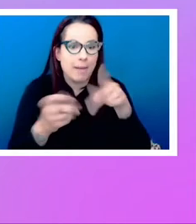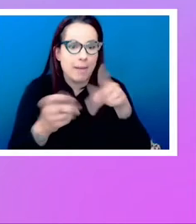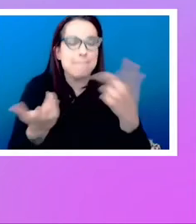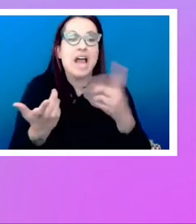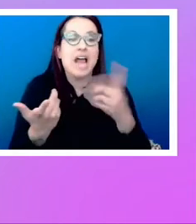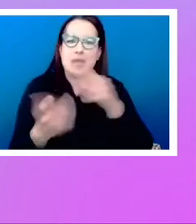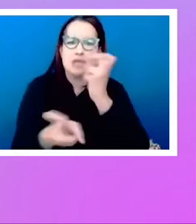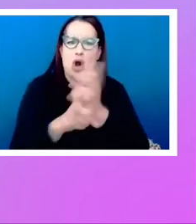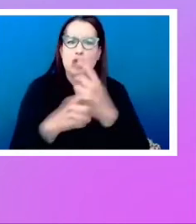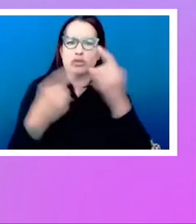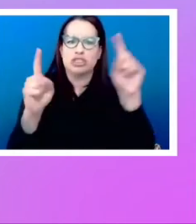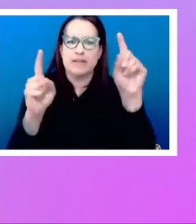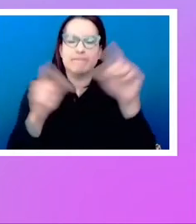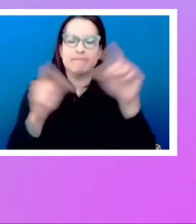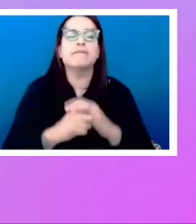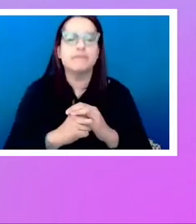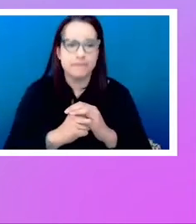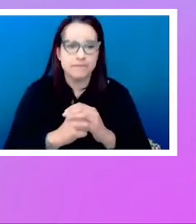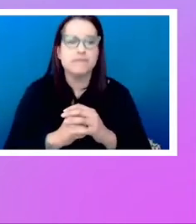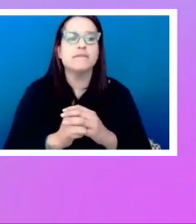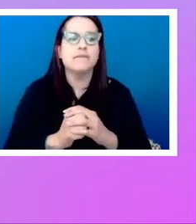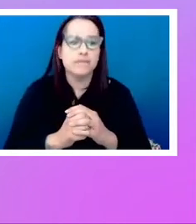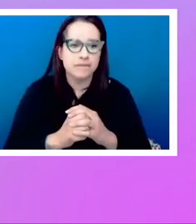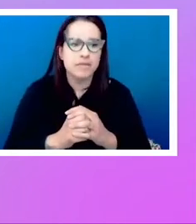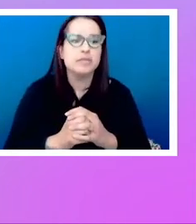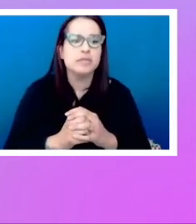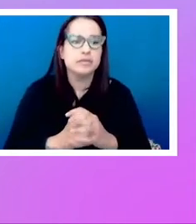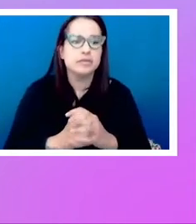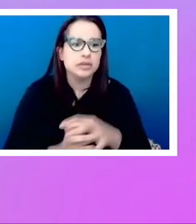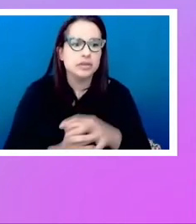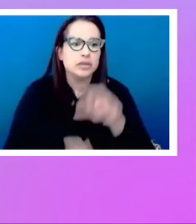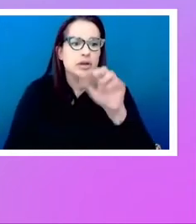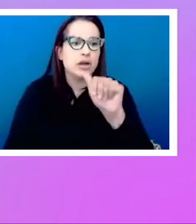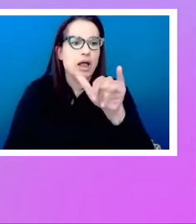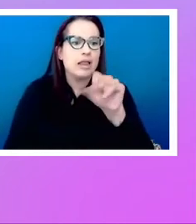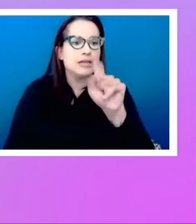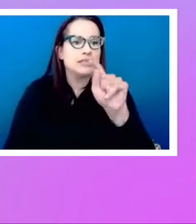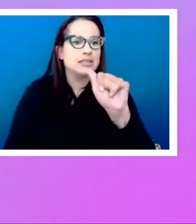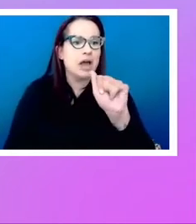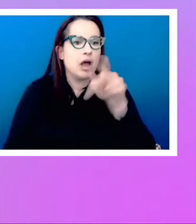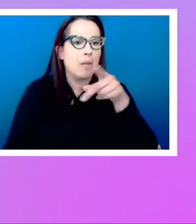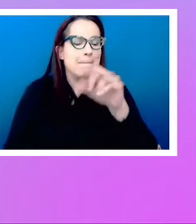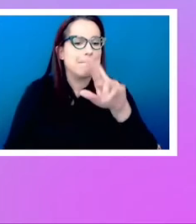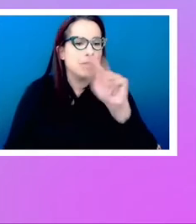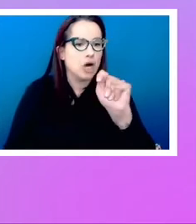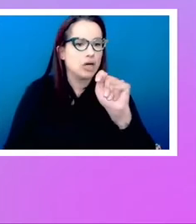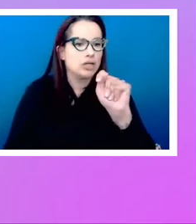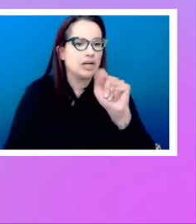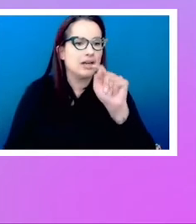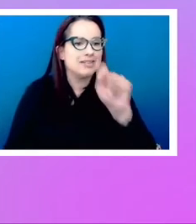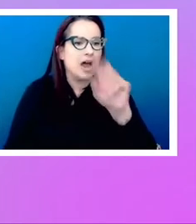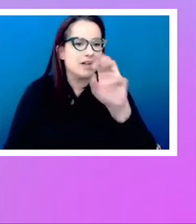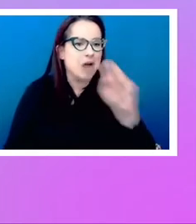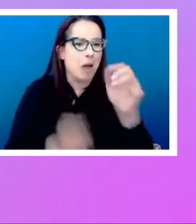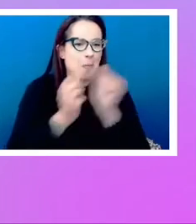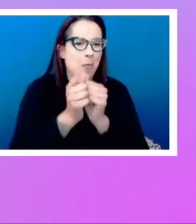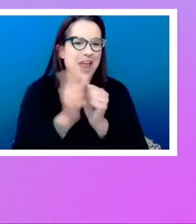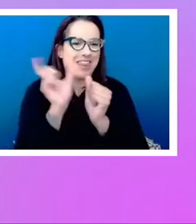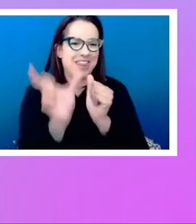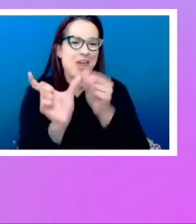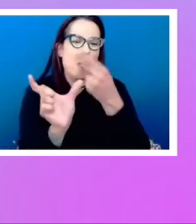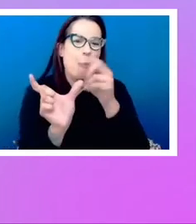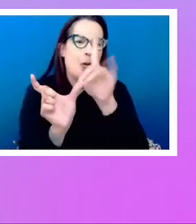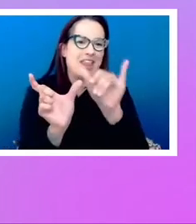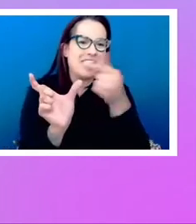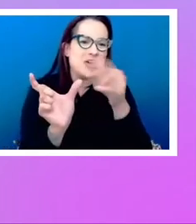achieve. This A List Apart article that I've got a link to on the screen, or if you just search A List Apart Holy Grail, you will find that article